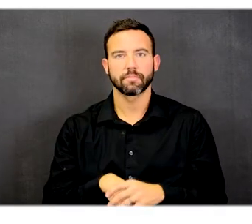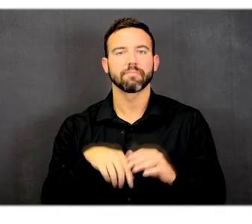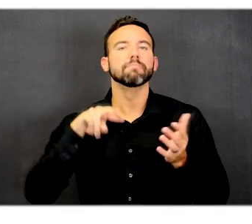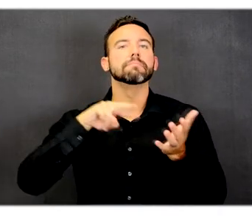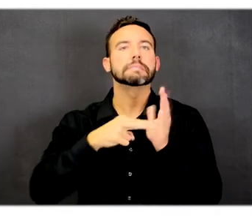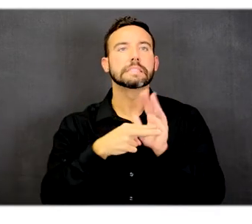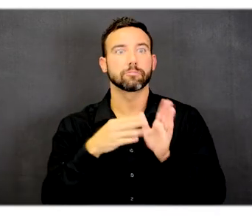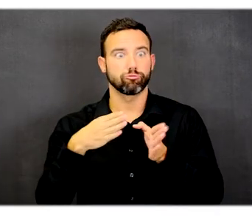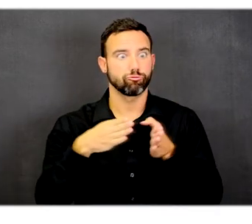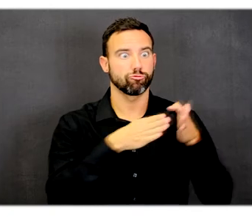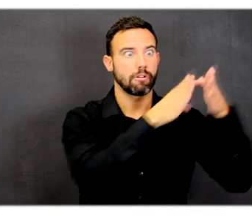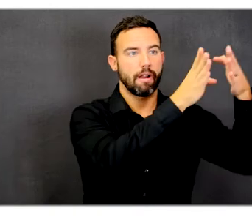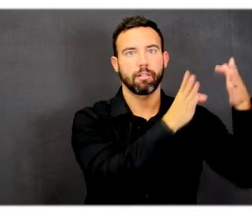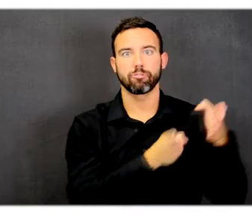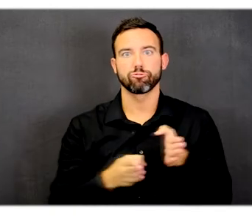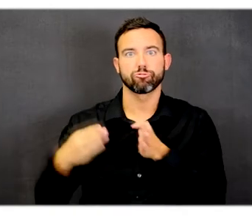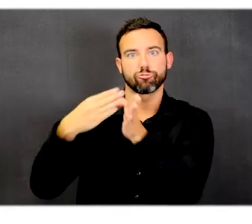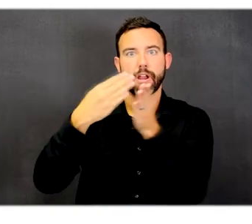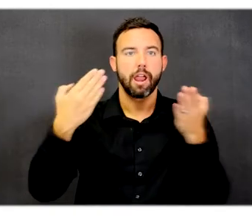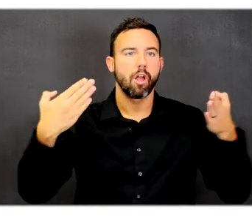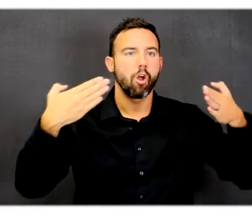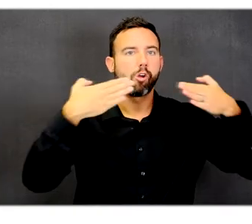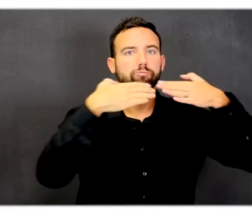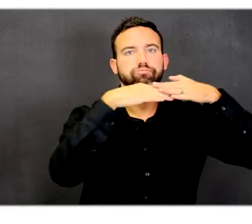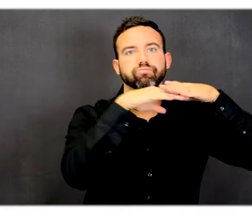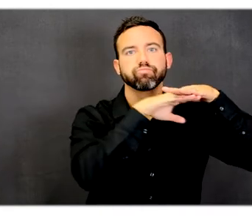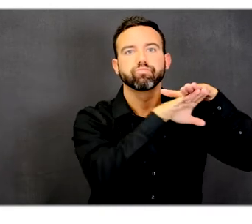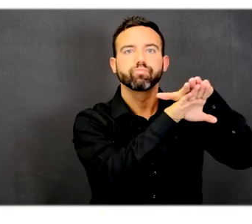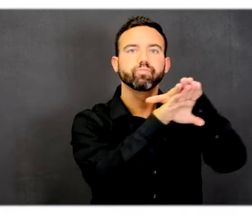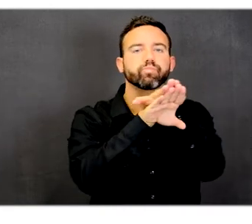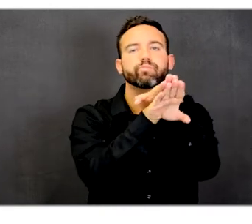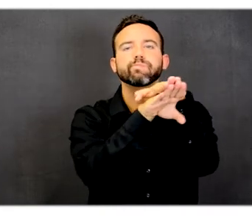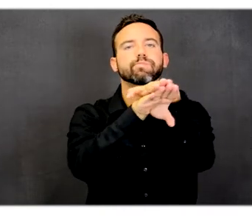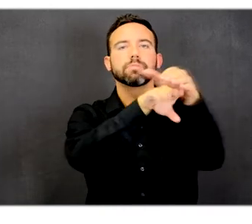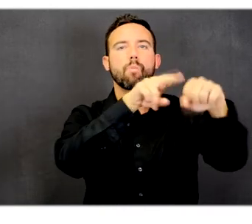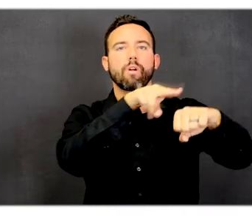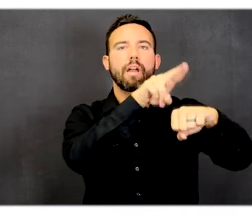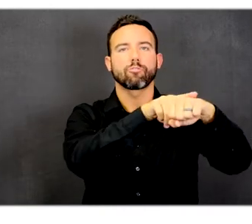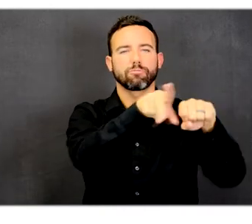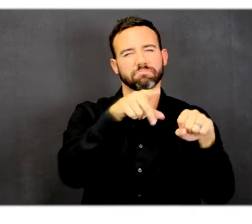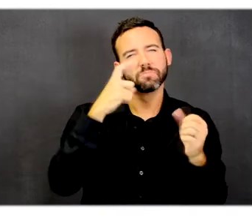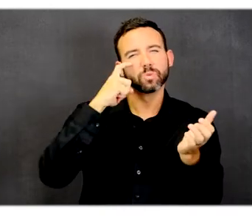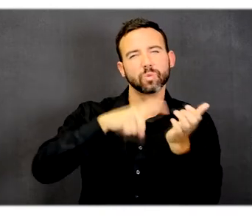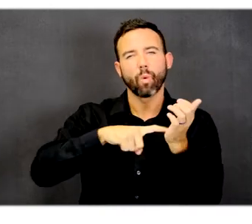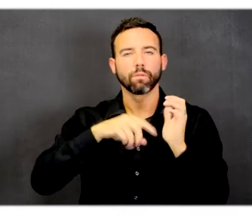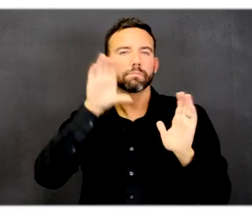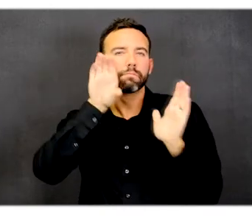merge into a more natural formalized environment as depicted in the top photograph.